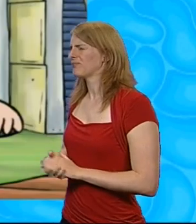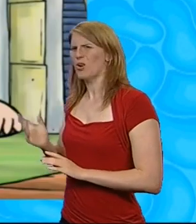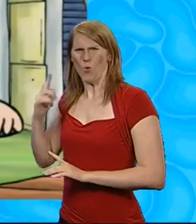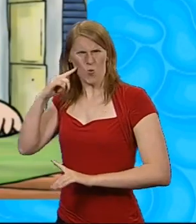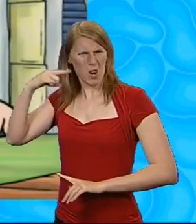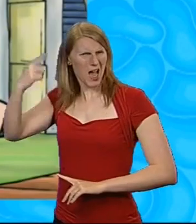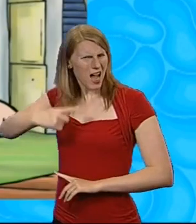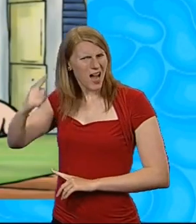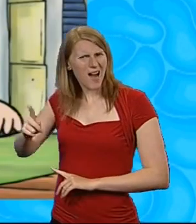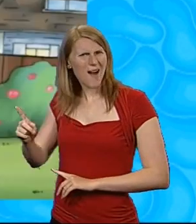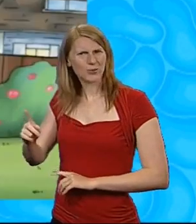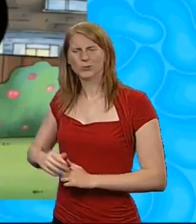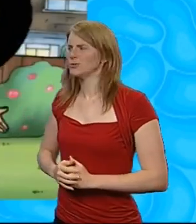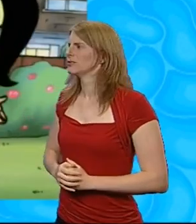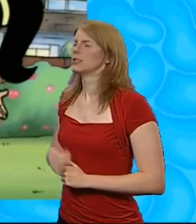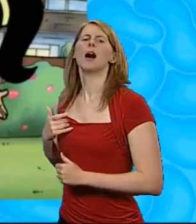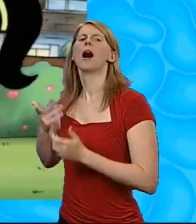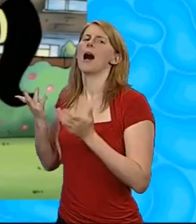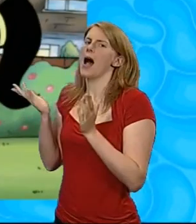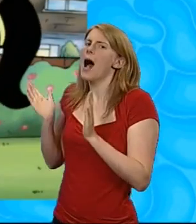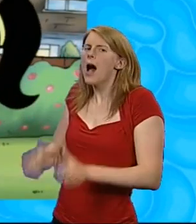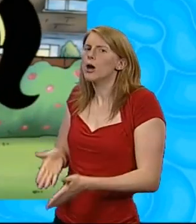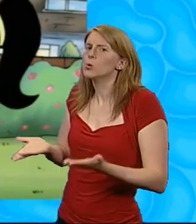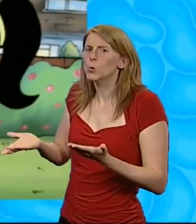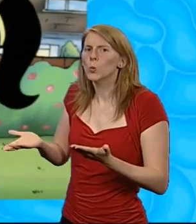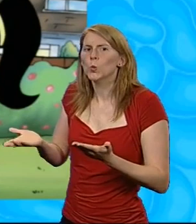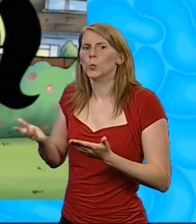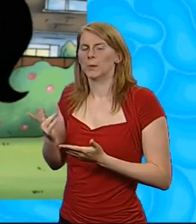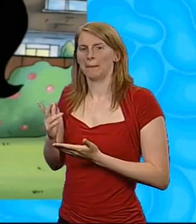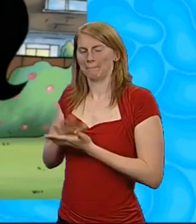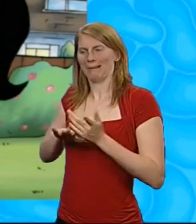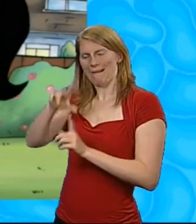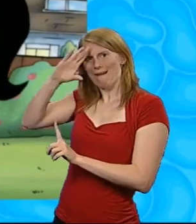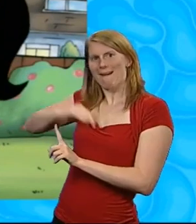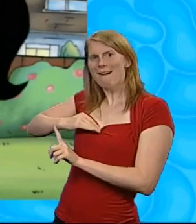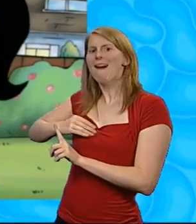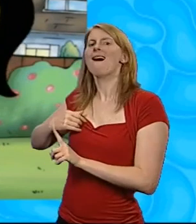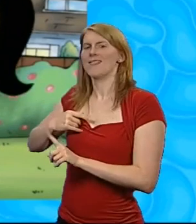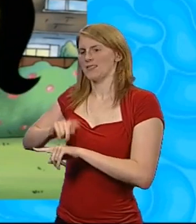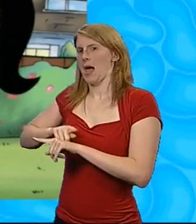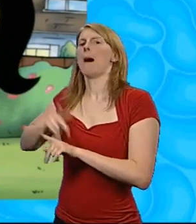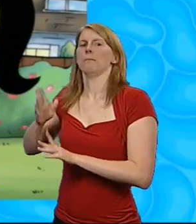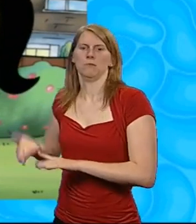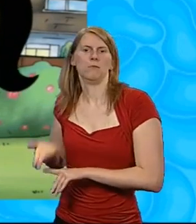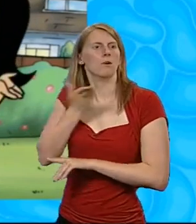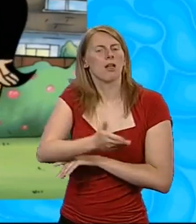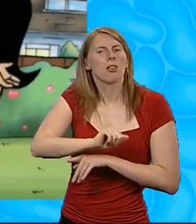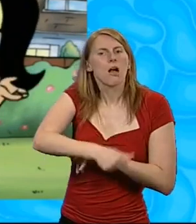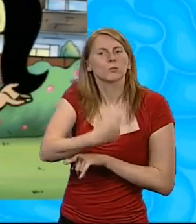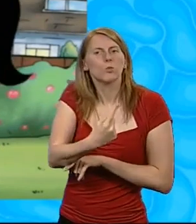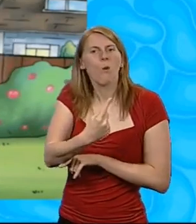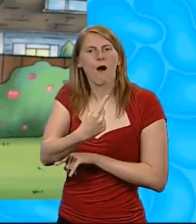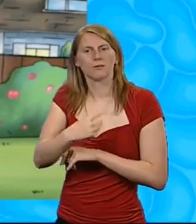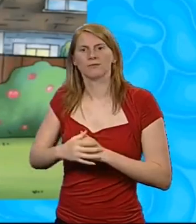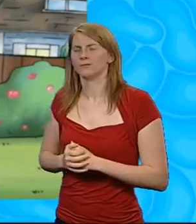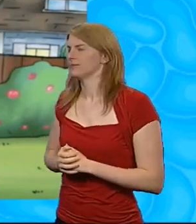That's really loud. It has to be. It's going to let us know when it's time to move on to the next activity. Oh, I'd better